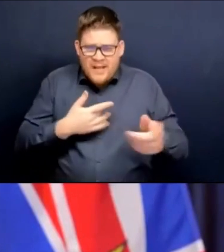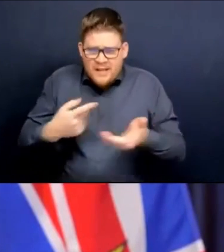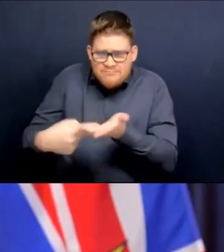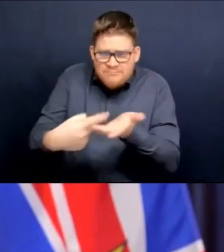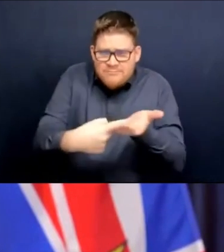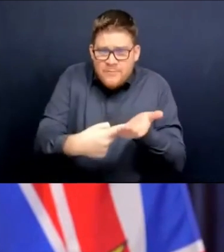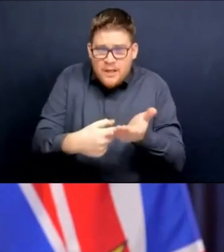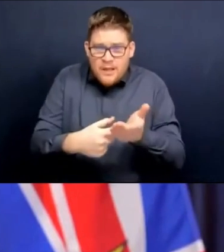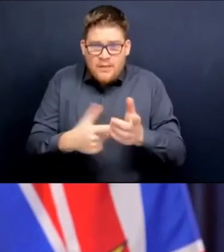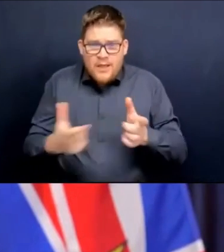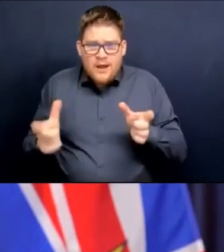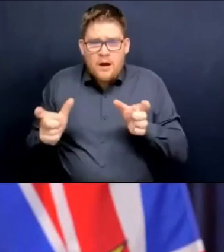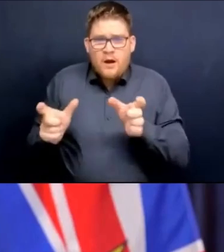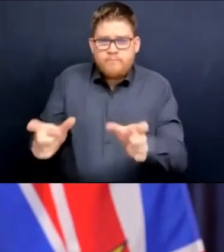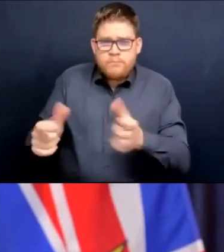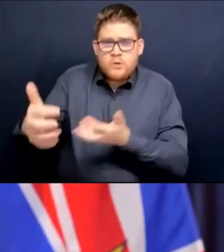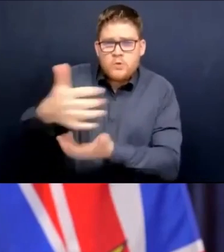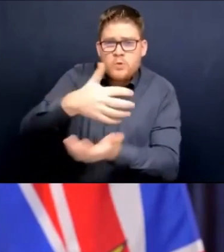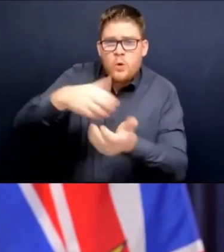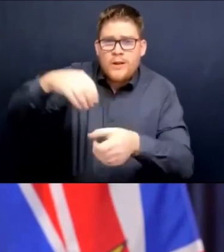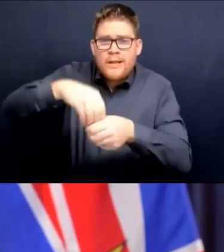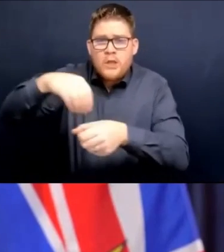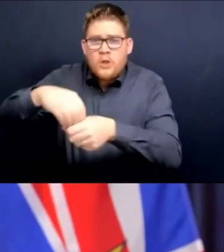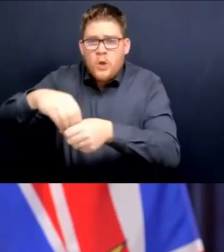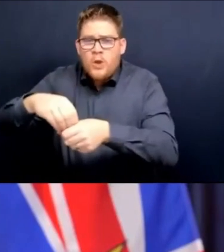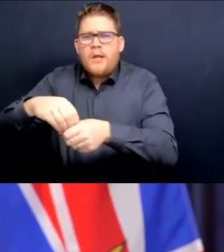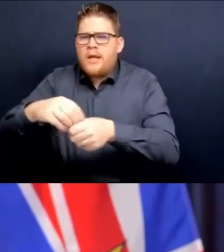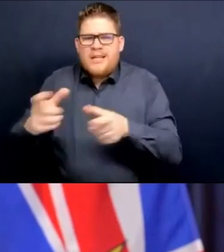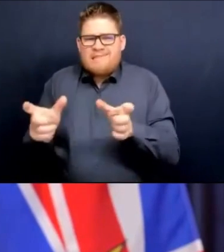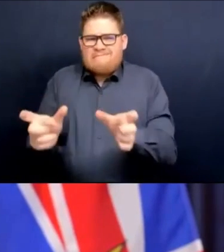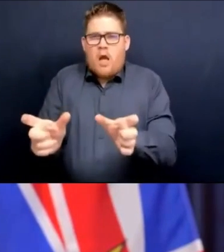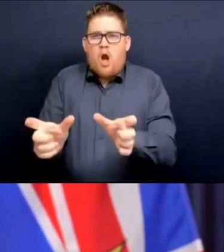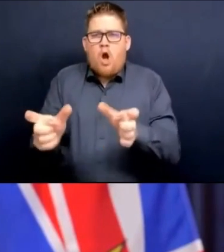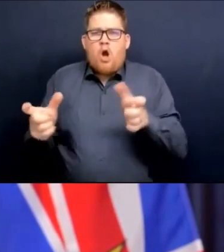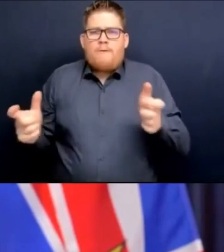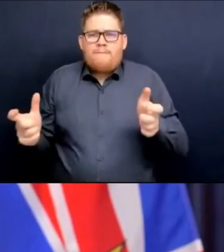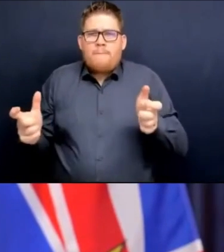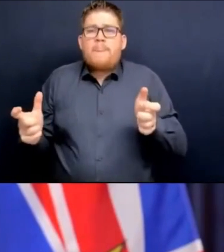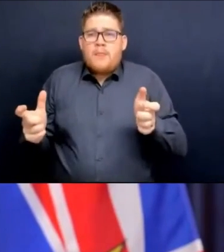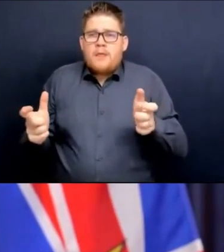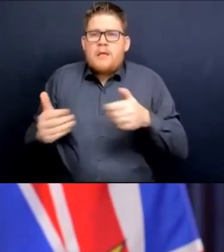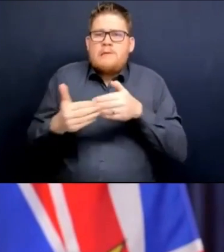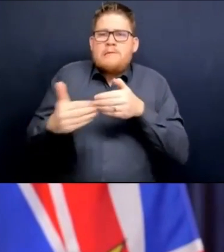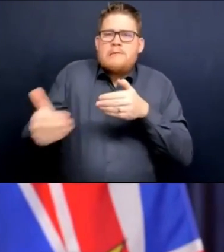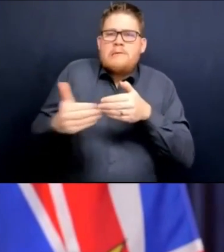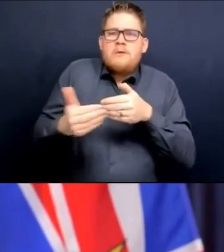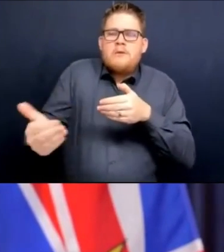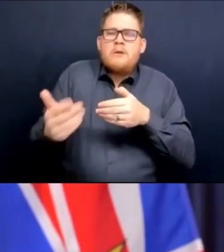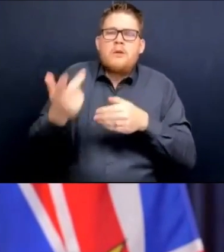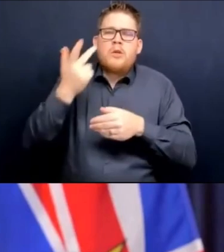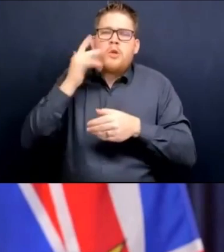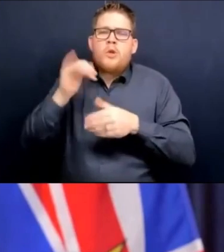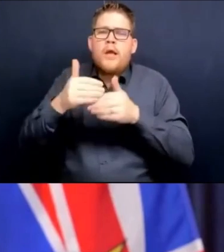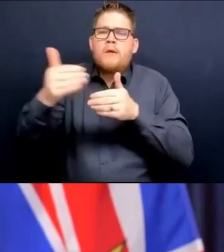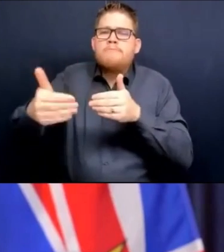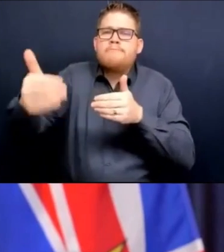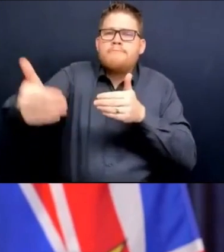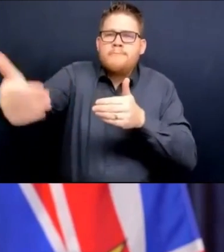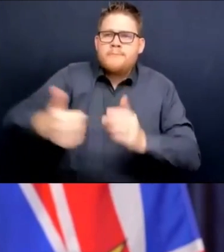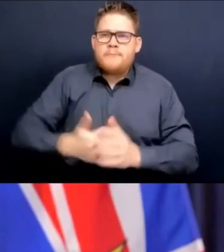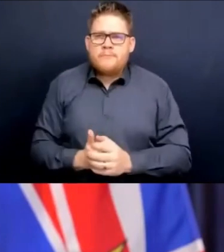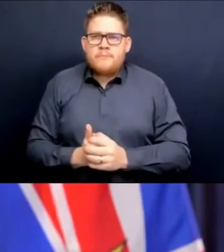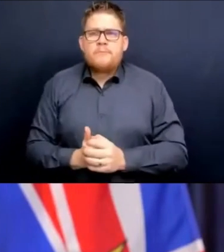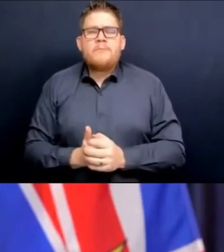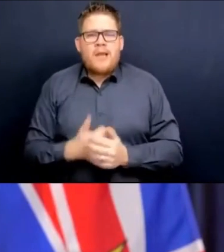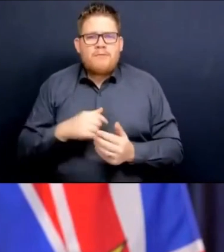forward to brighter days ahead so that we can get back to the things that we love, that businesses can get back to the hard work of making